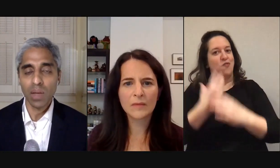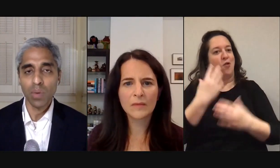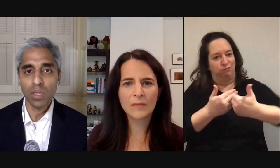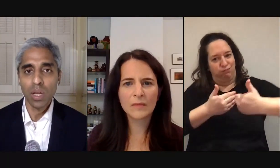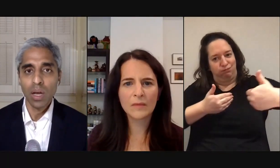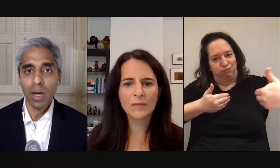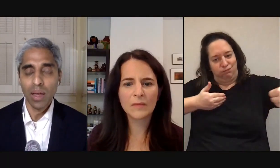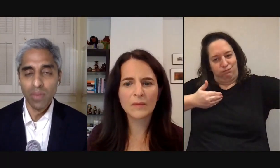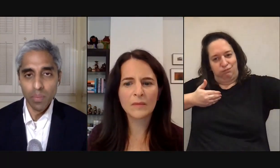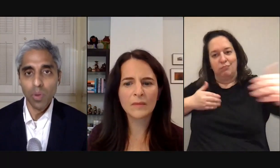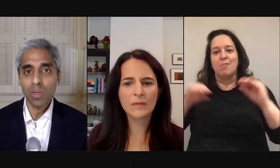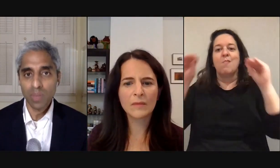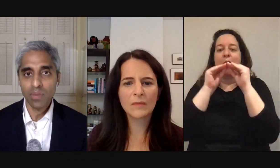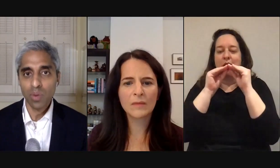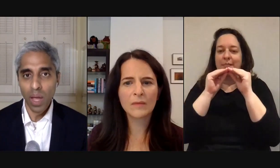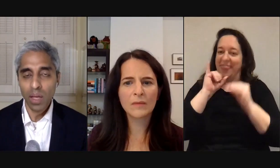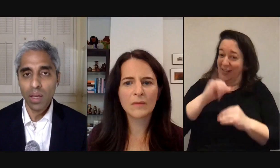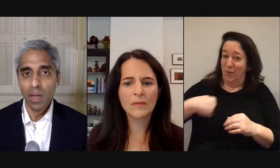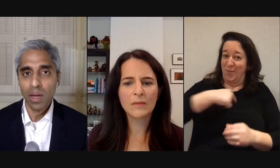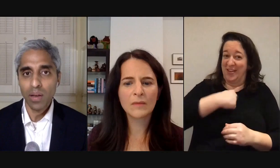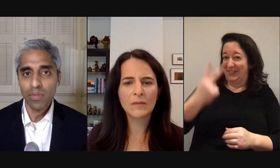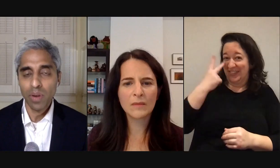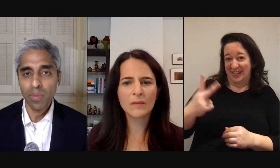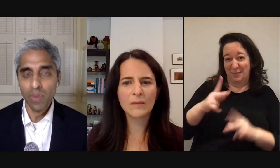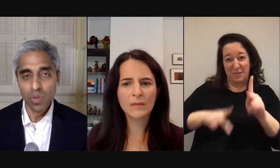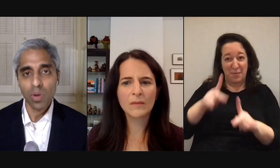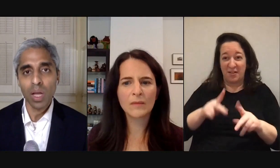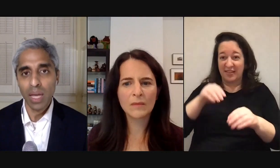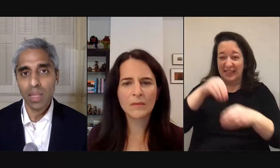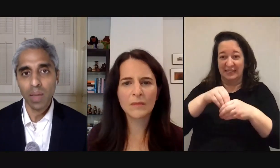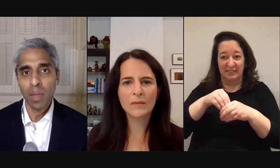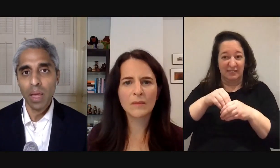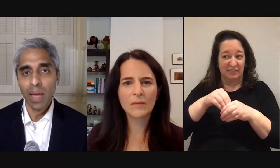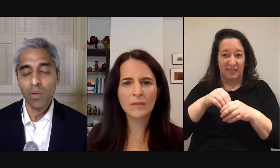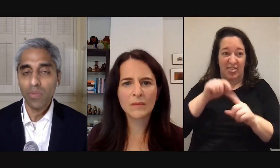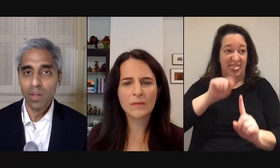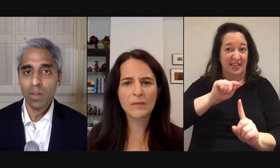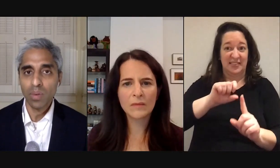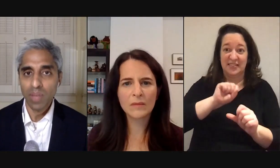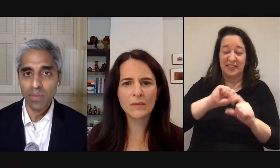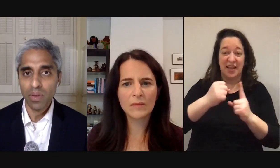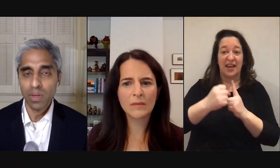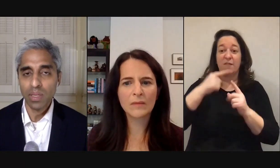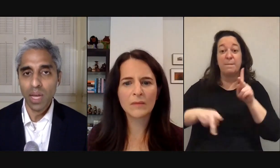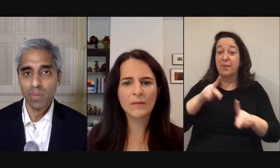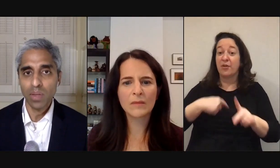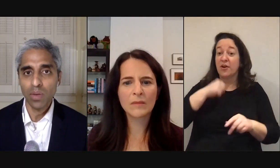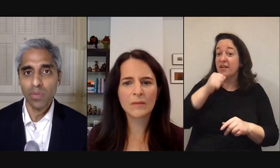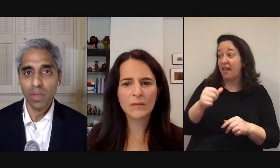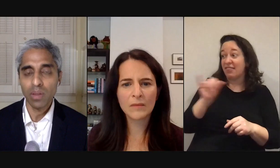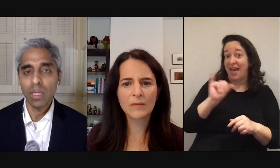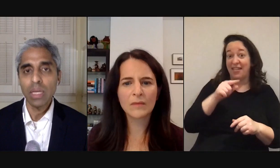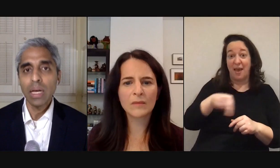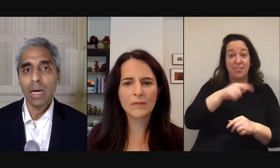of society which uh have pulled themselves away uh from folks who are not like them and who feel resentful at times